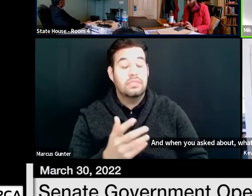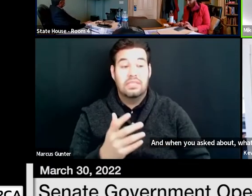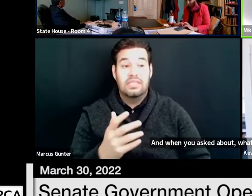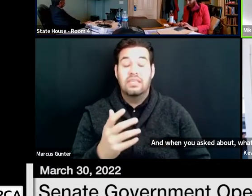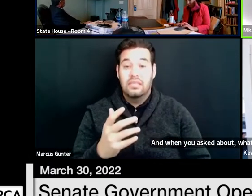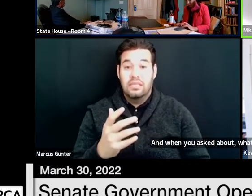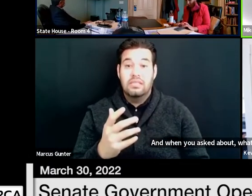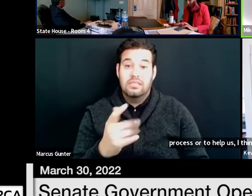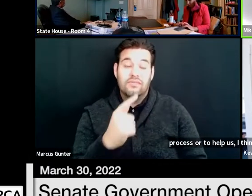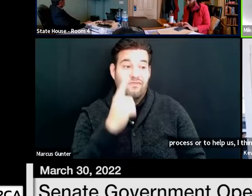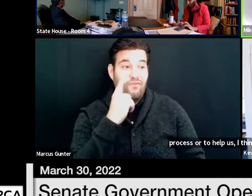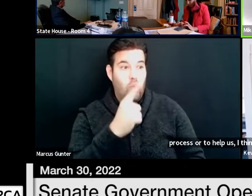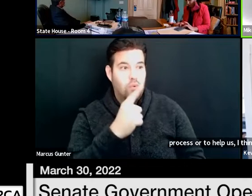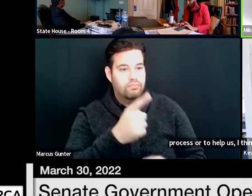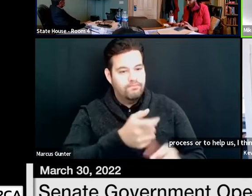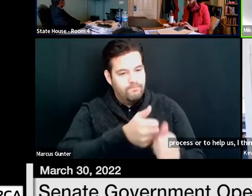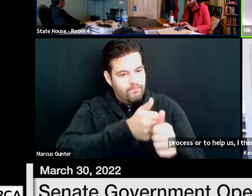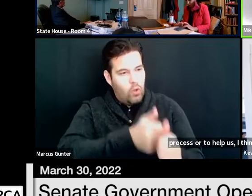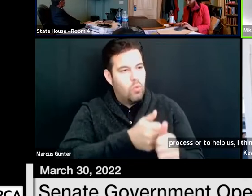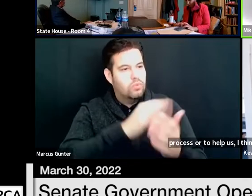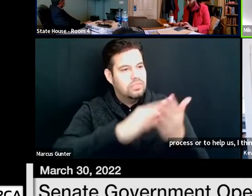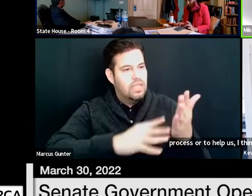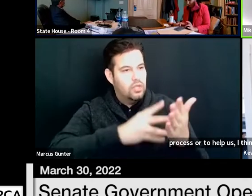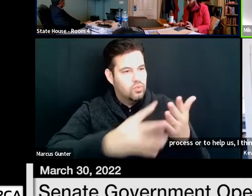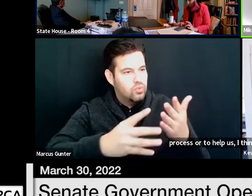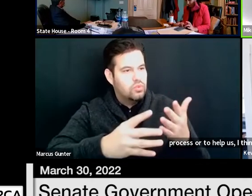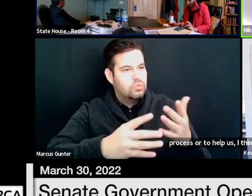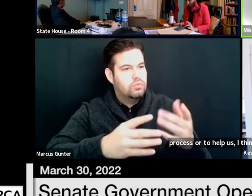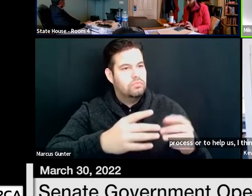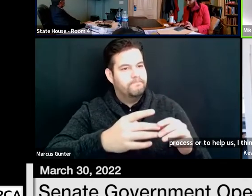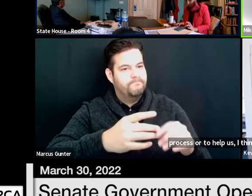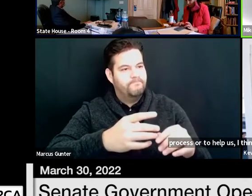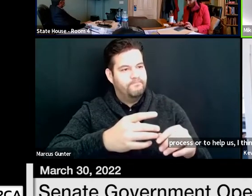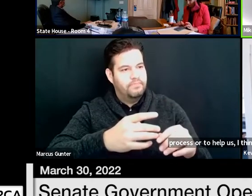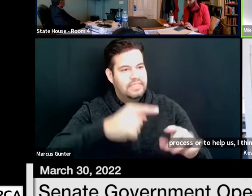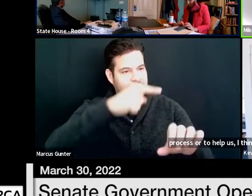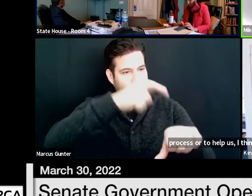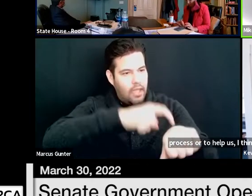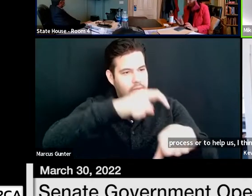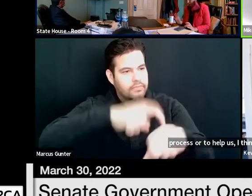scheduling these discussions or bills that would